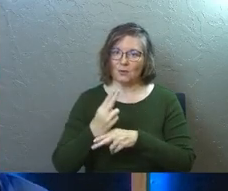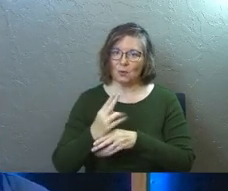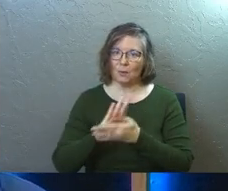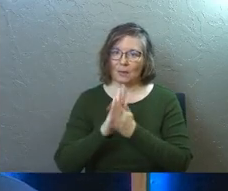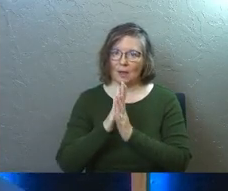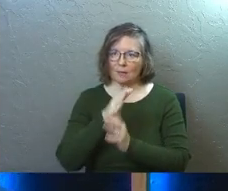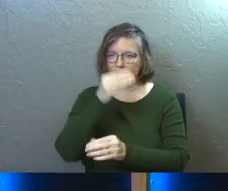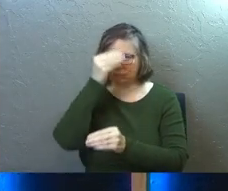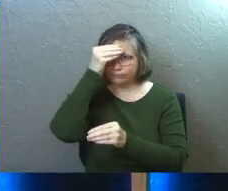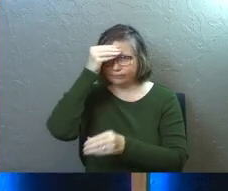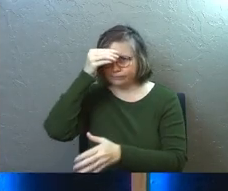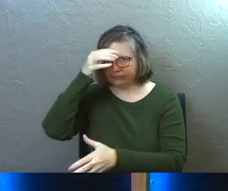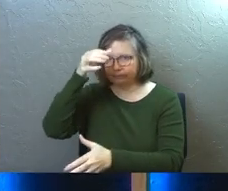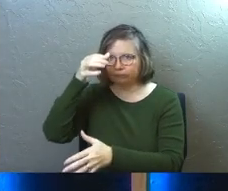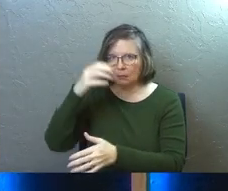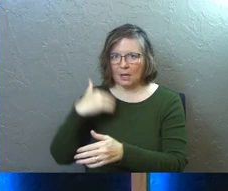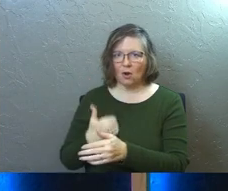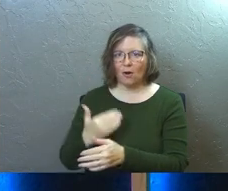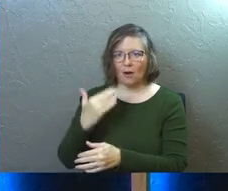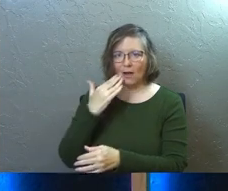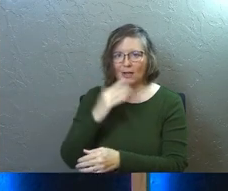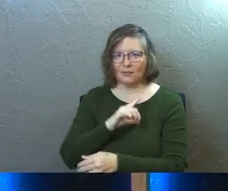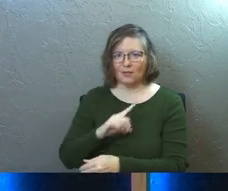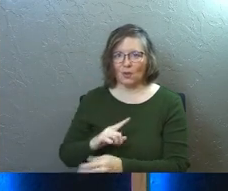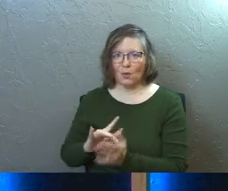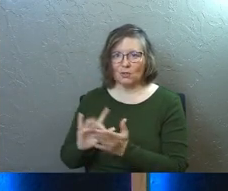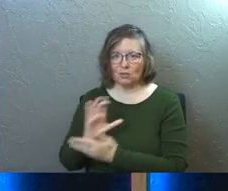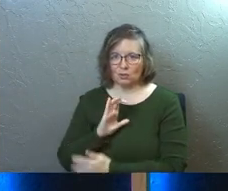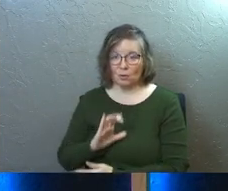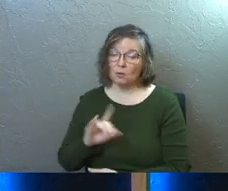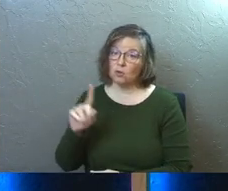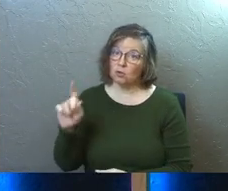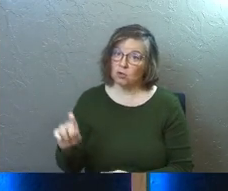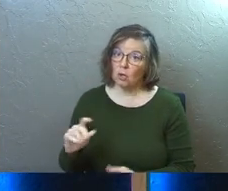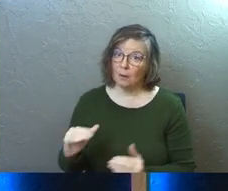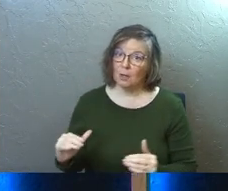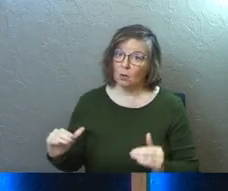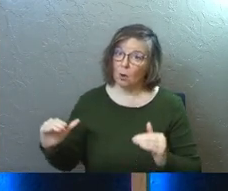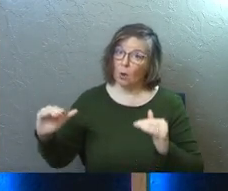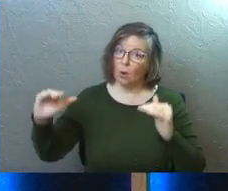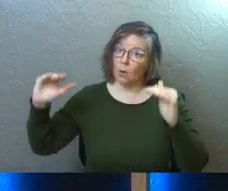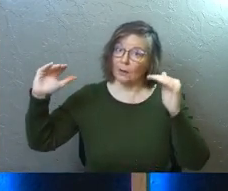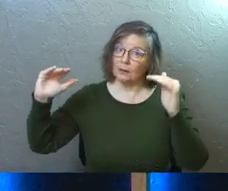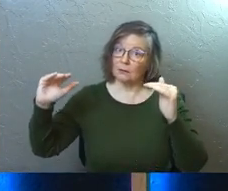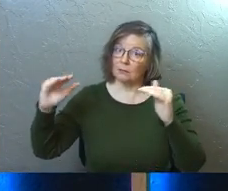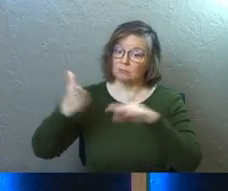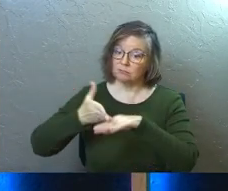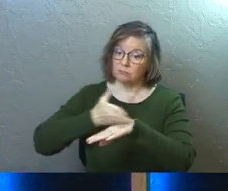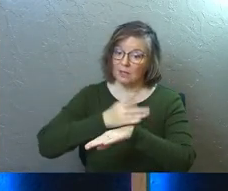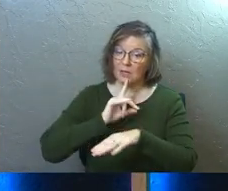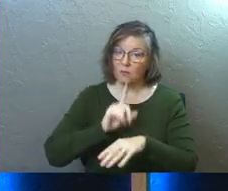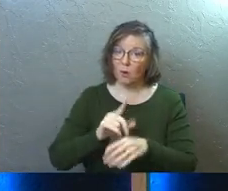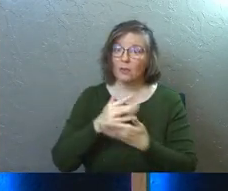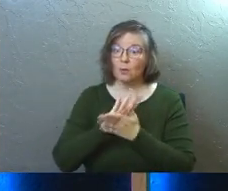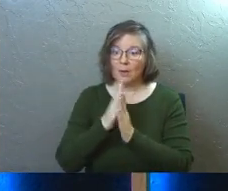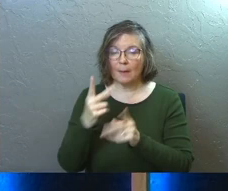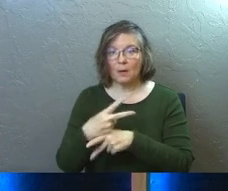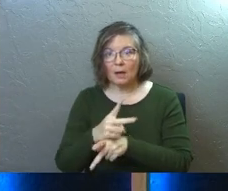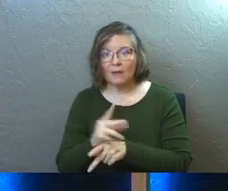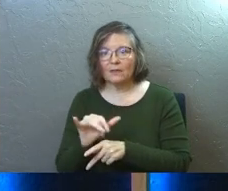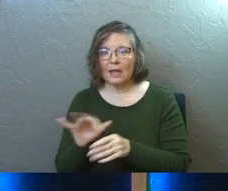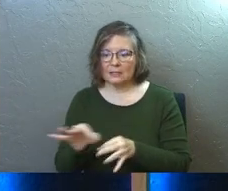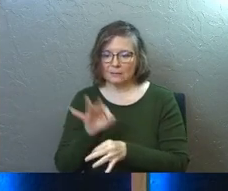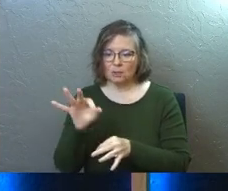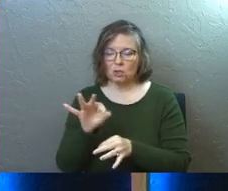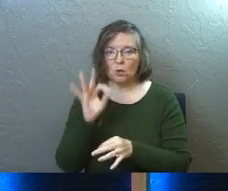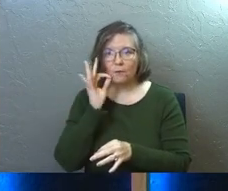knowledge of our Lord Jesus Christ. So you should be growing. And if you are, then you will be productive, right? Like